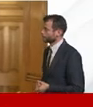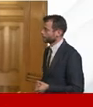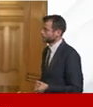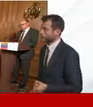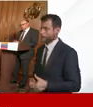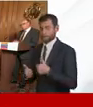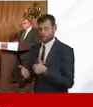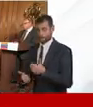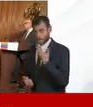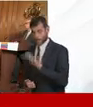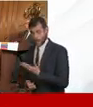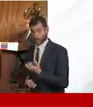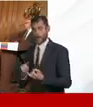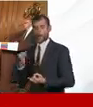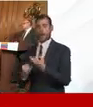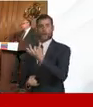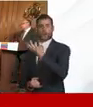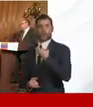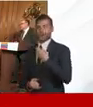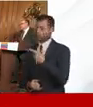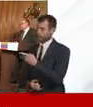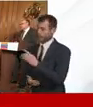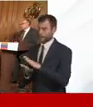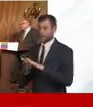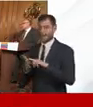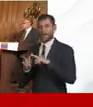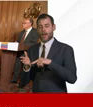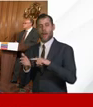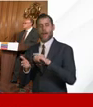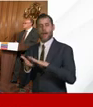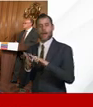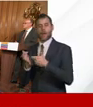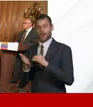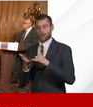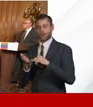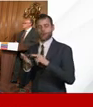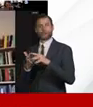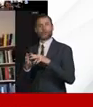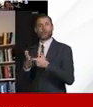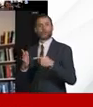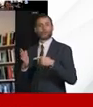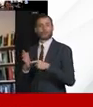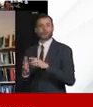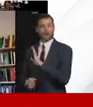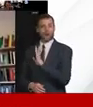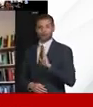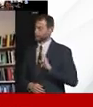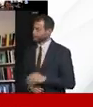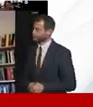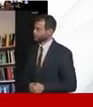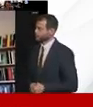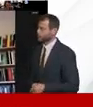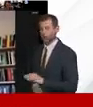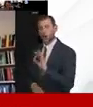uh final question from uh from heather shirt the guardian uh secretary of state can i ask about testing